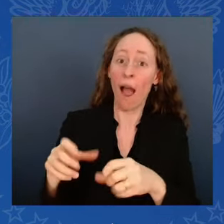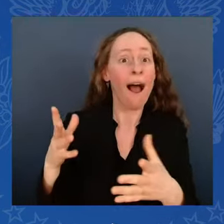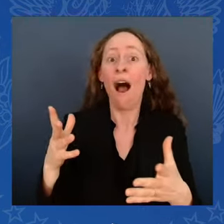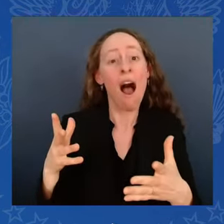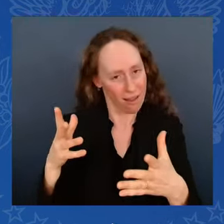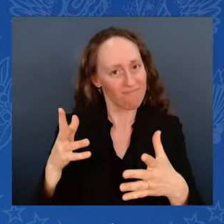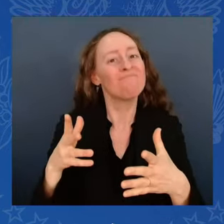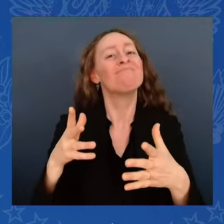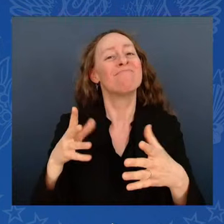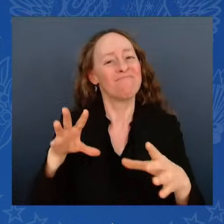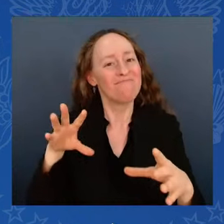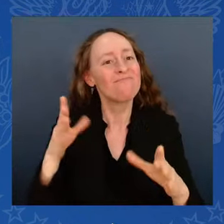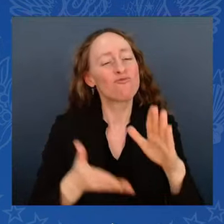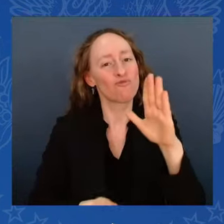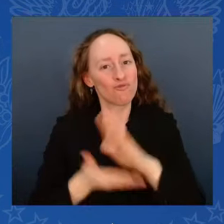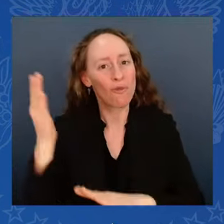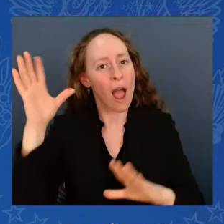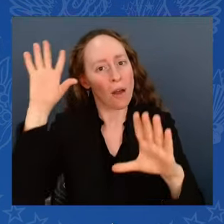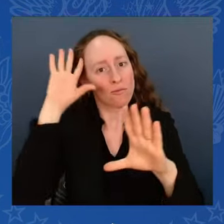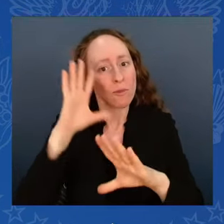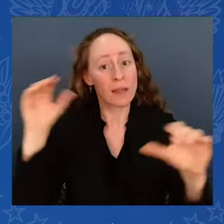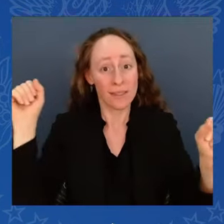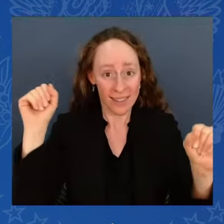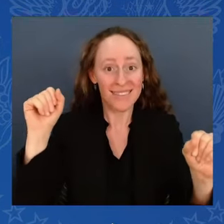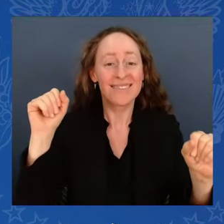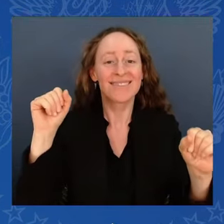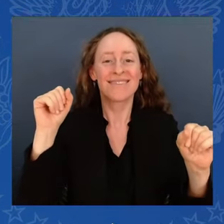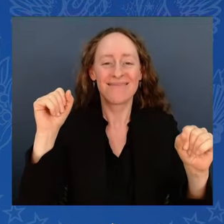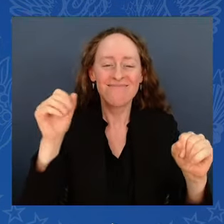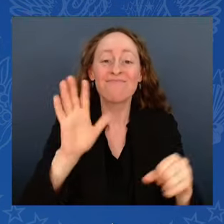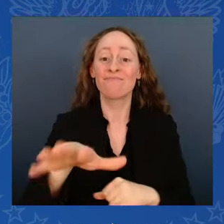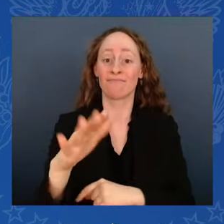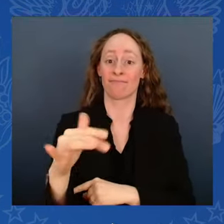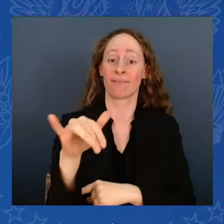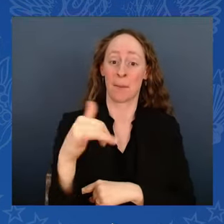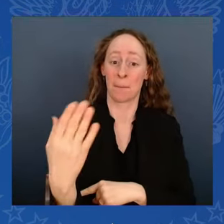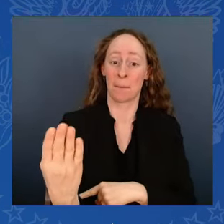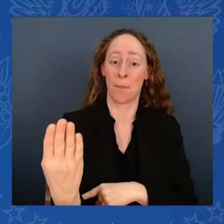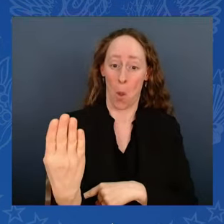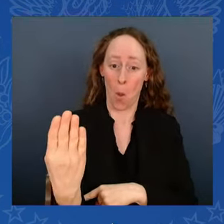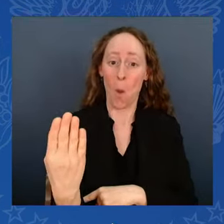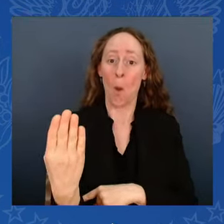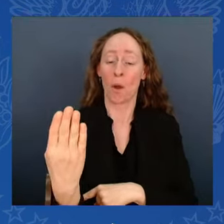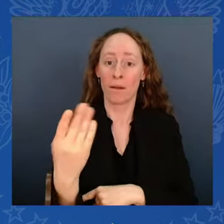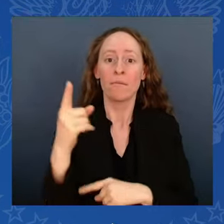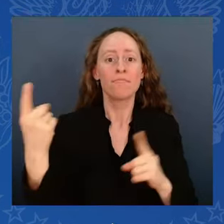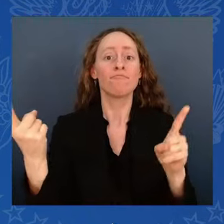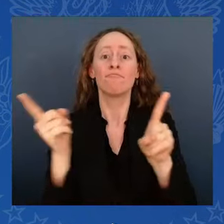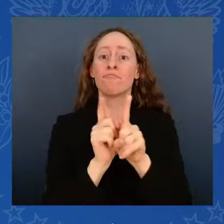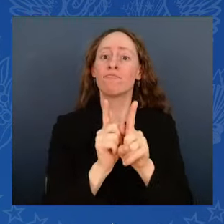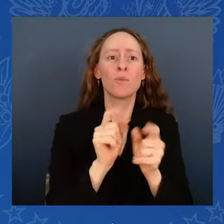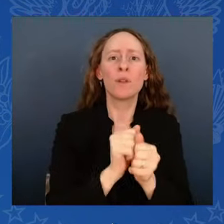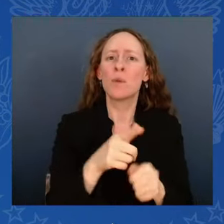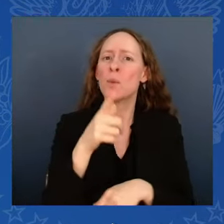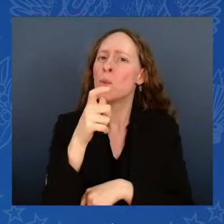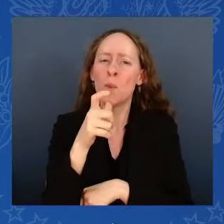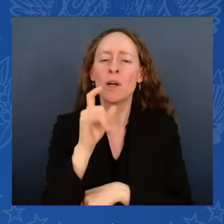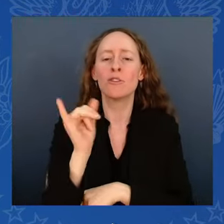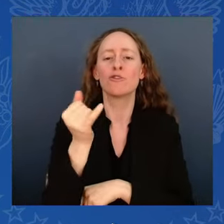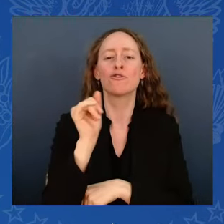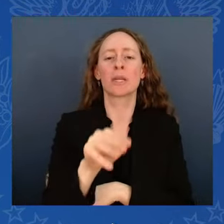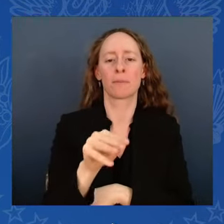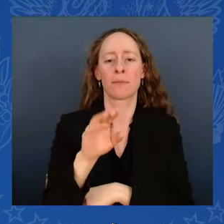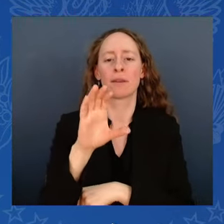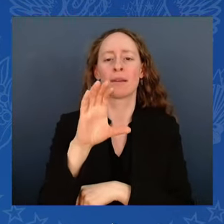he came with Jim Clyburn to a minister's breakfast in North Charleston hosted by me and